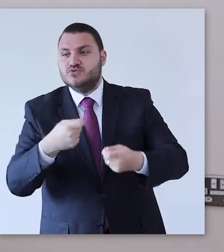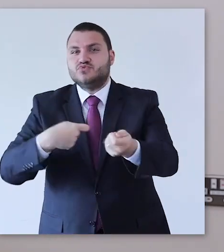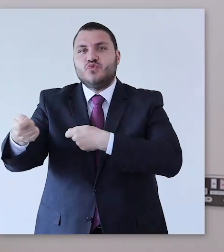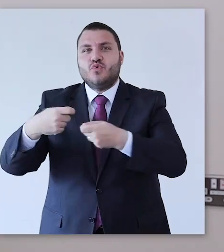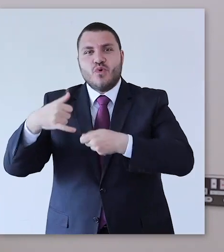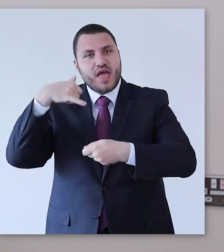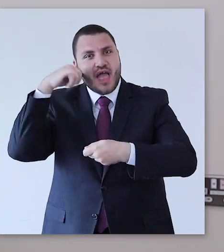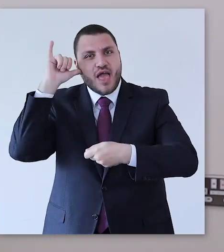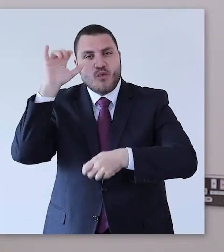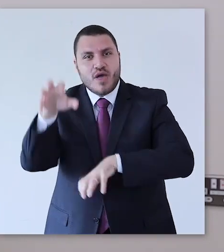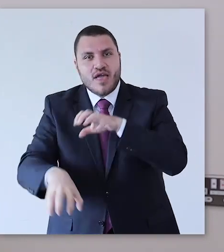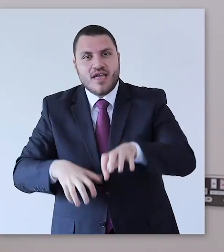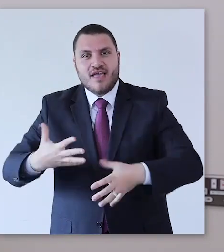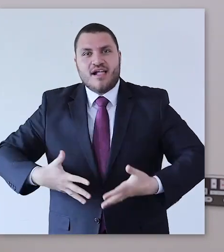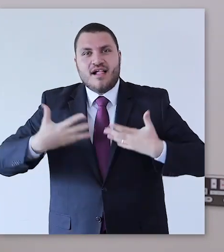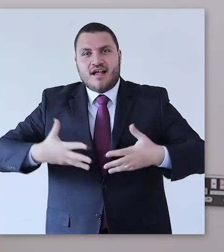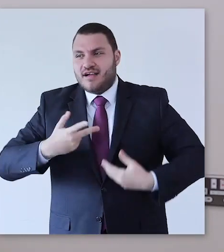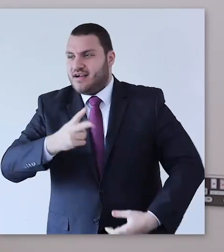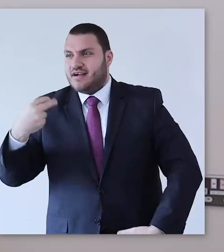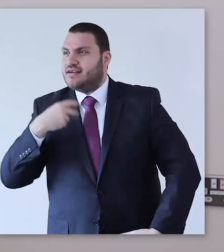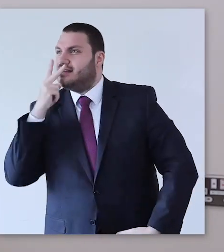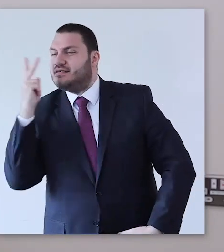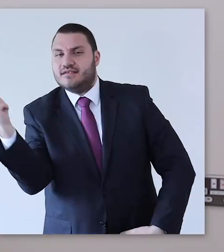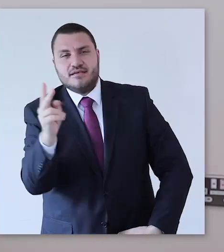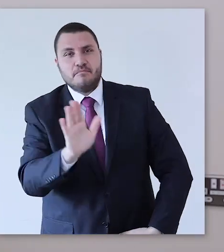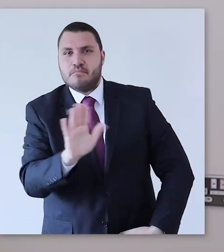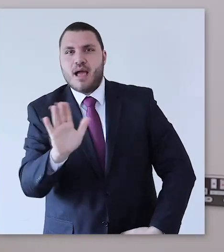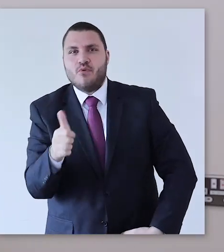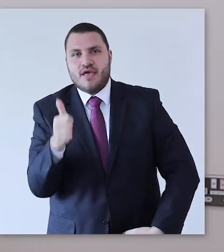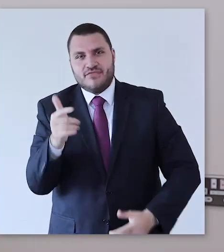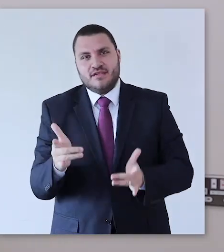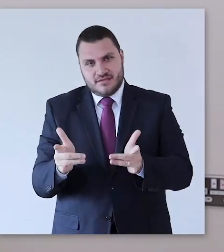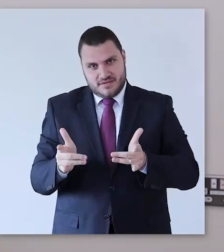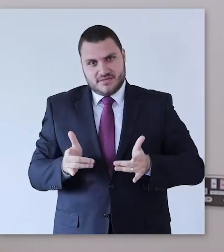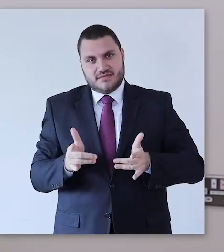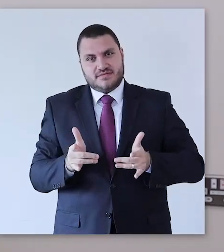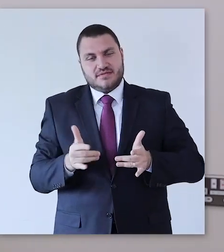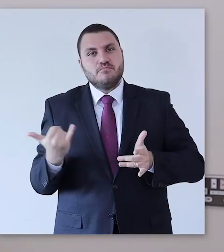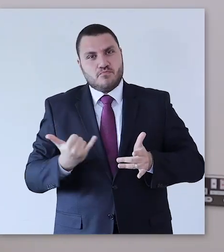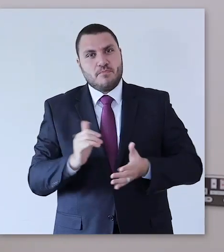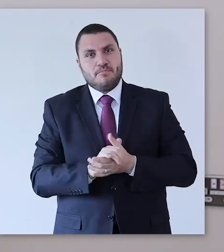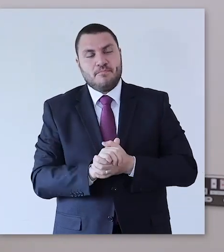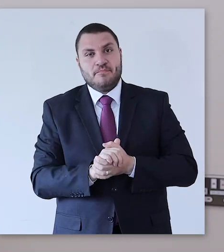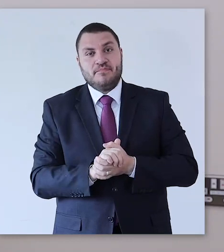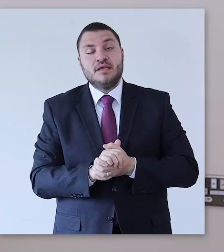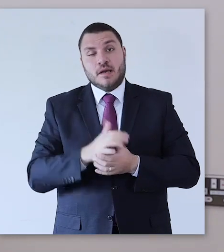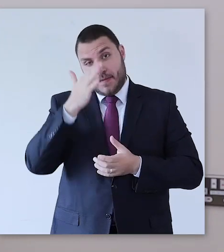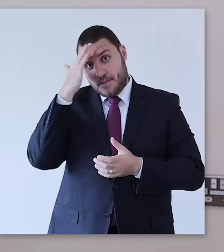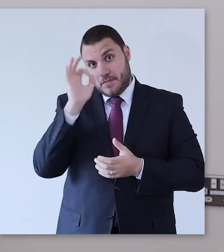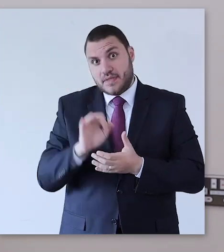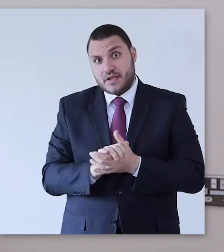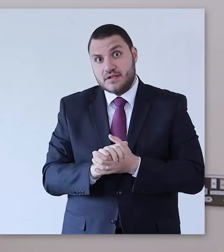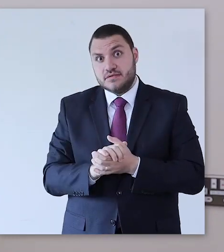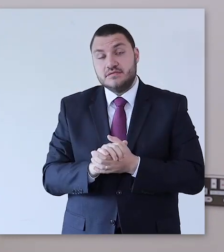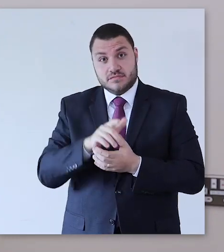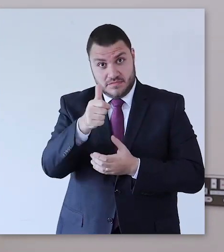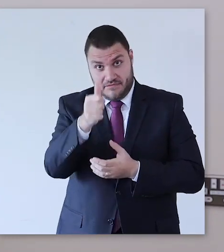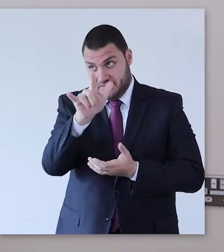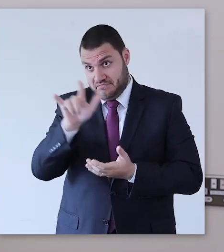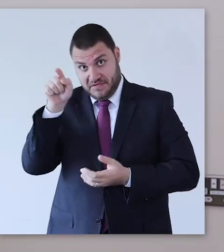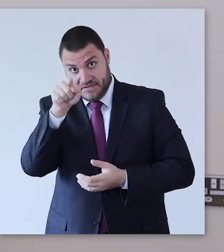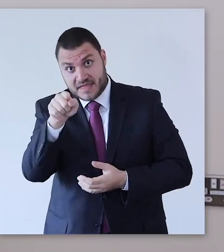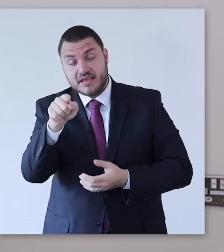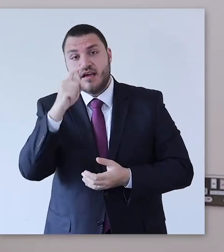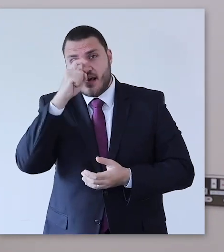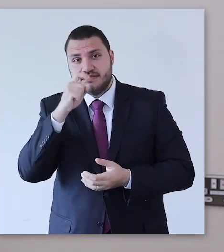to China better be avoided because this is the epicenter now for the virus particularly Wuhan city and the